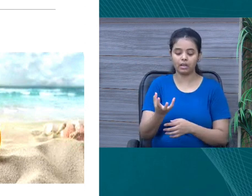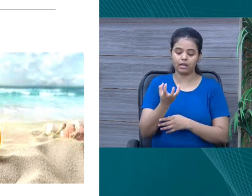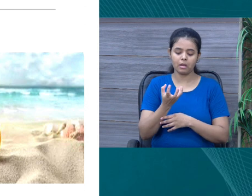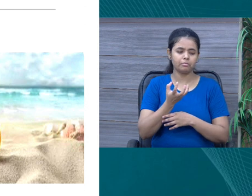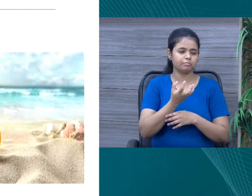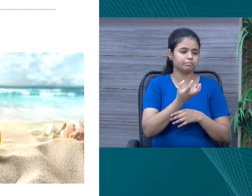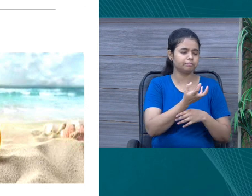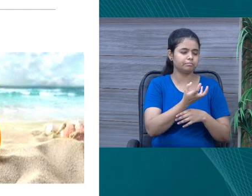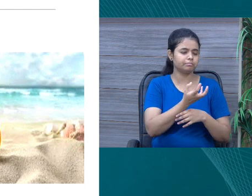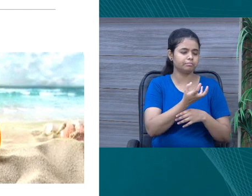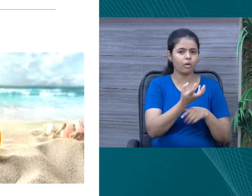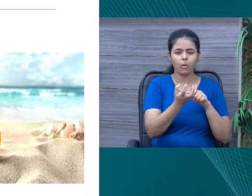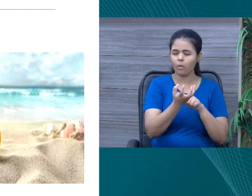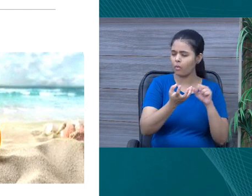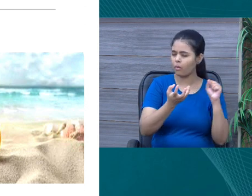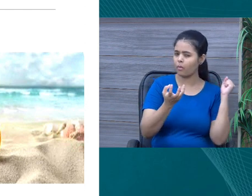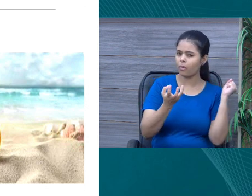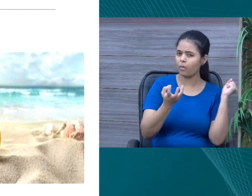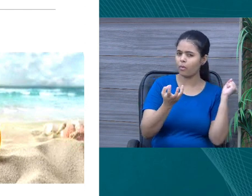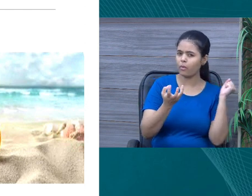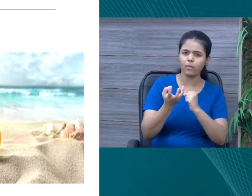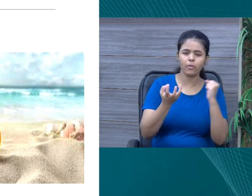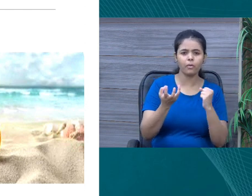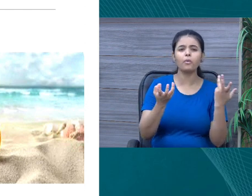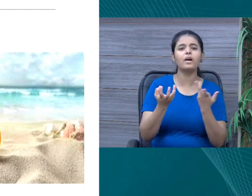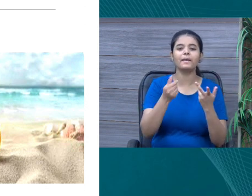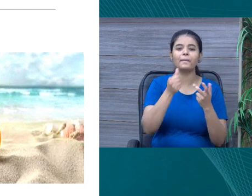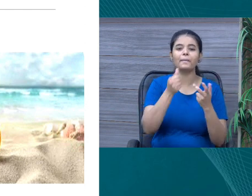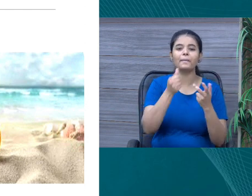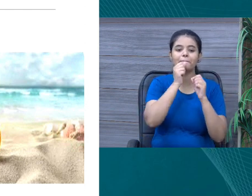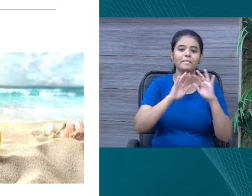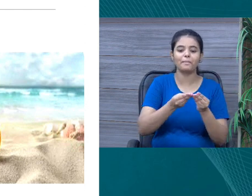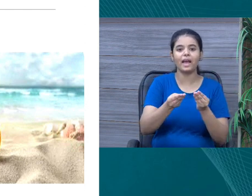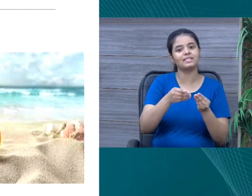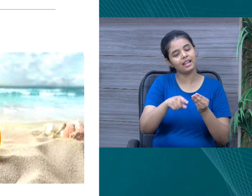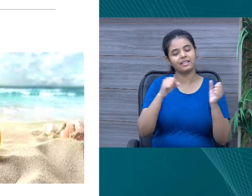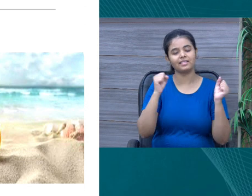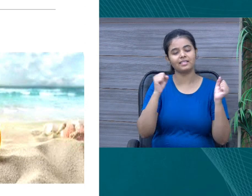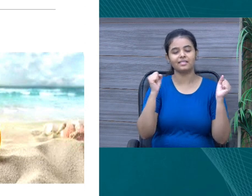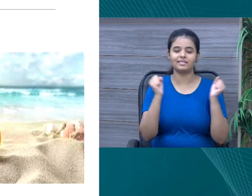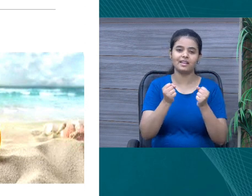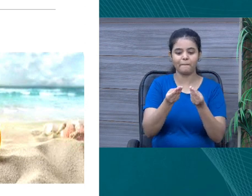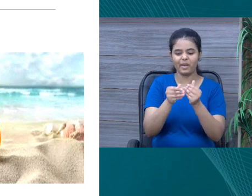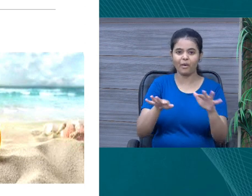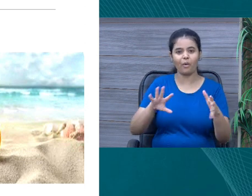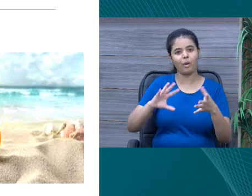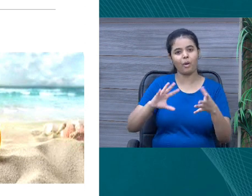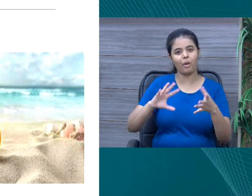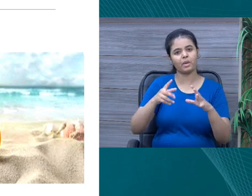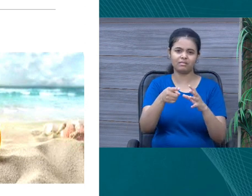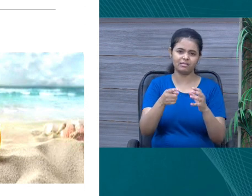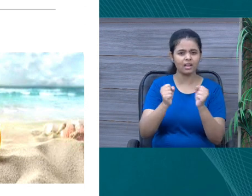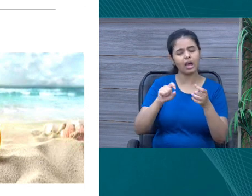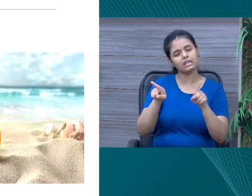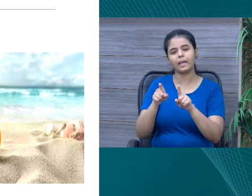inside my hand as it was lying near the seashore. Definitely, the sand is very cold. So, the shell automatically